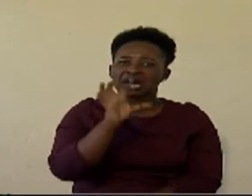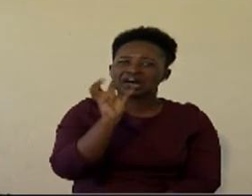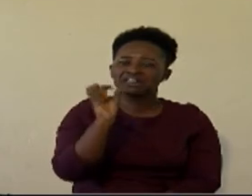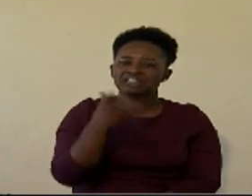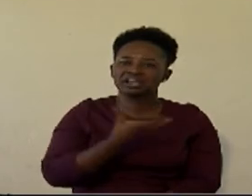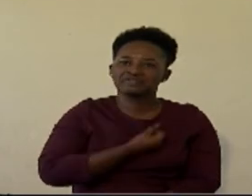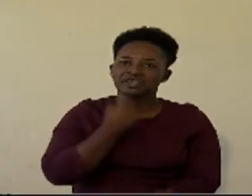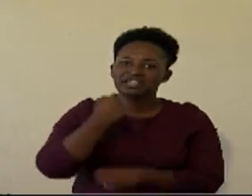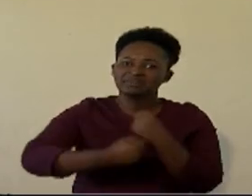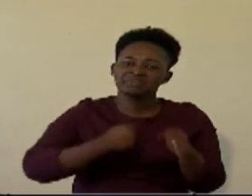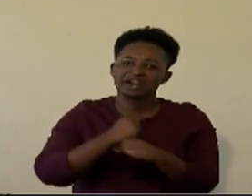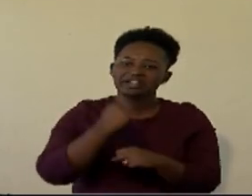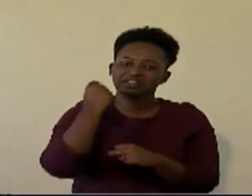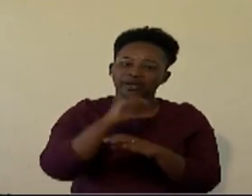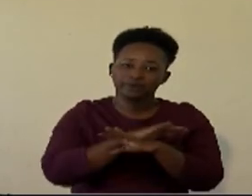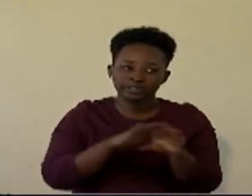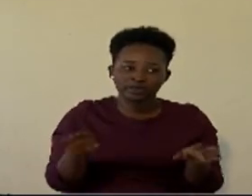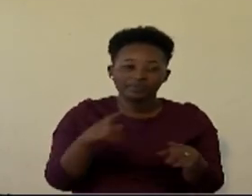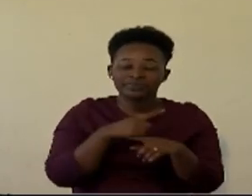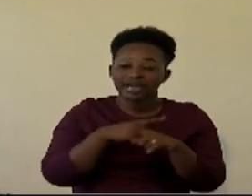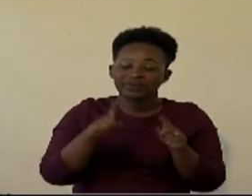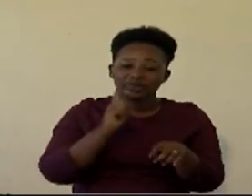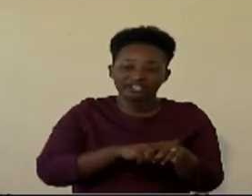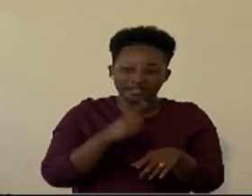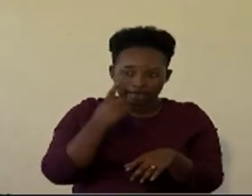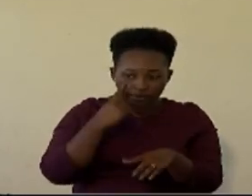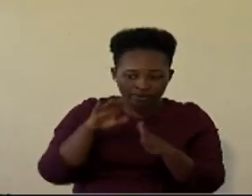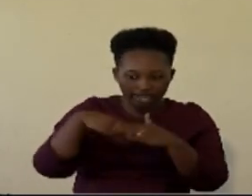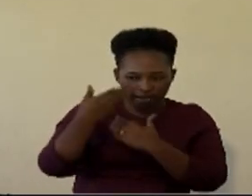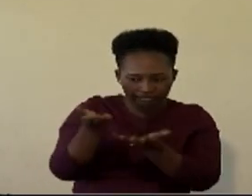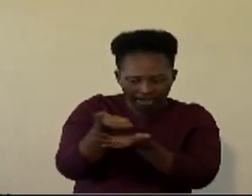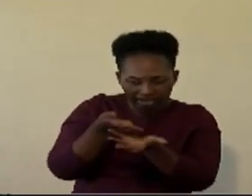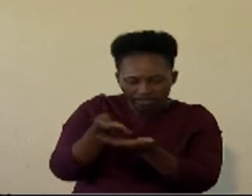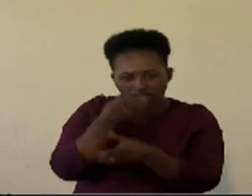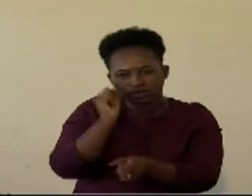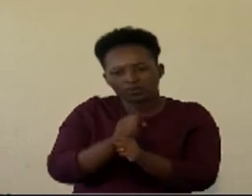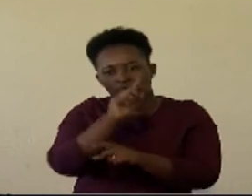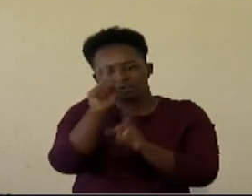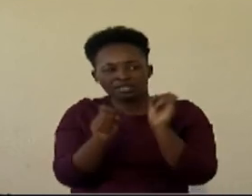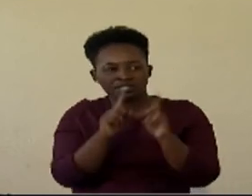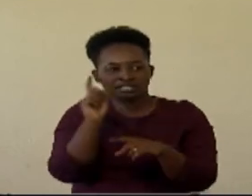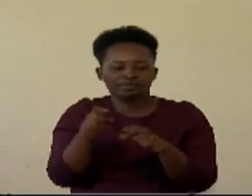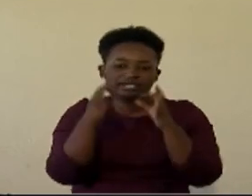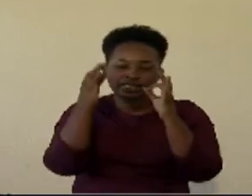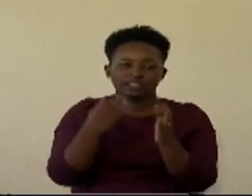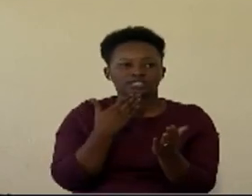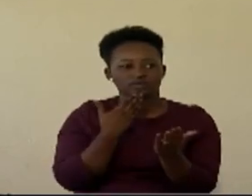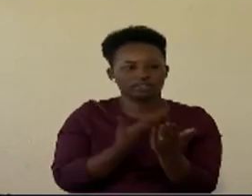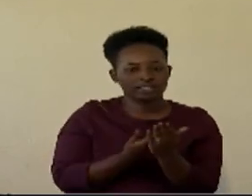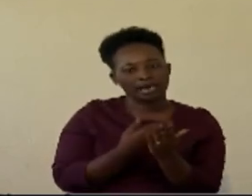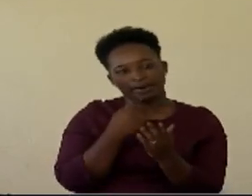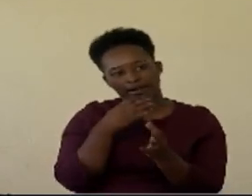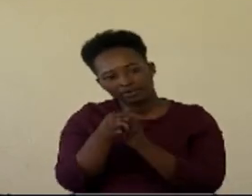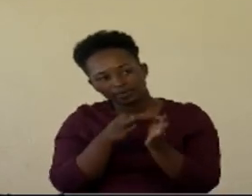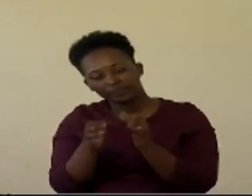But at the time when it is seen after analysis and examination, the good thing is, blah, blah, blah,